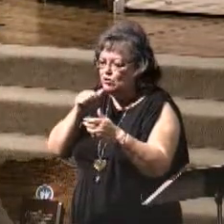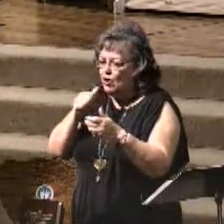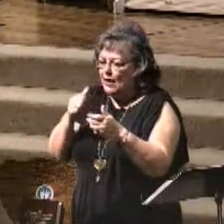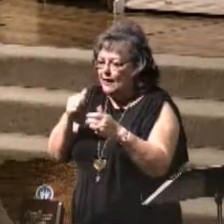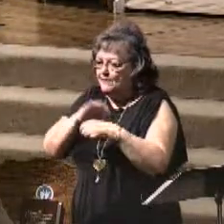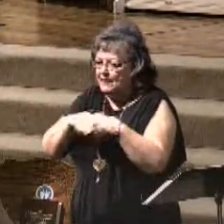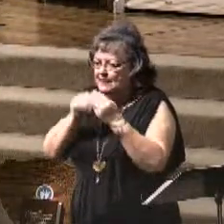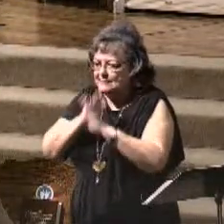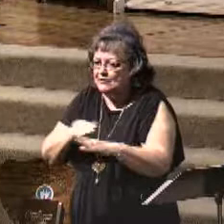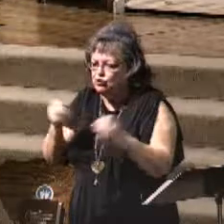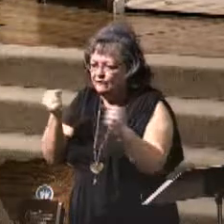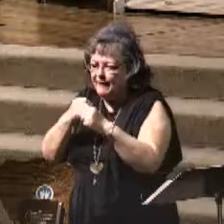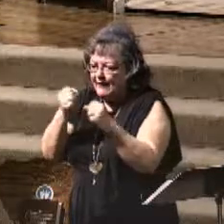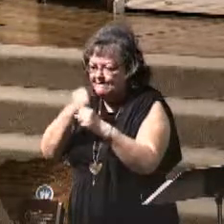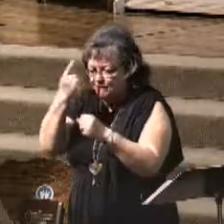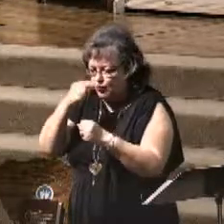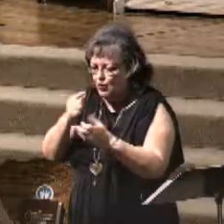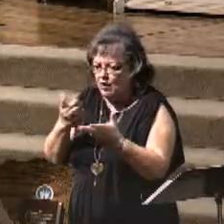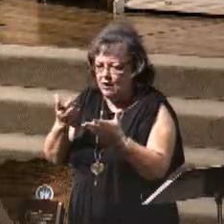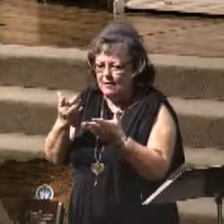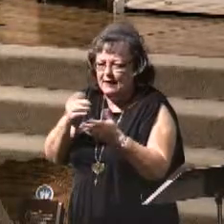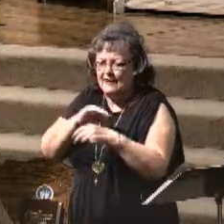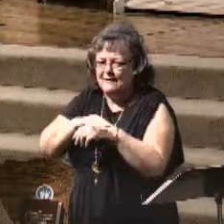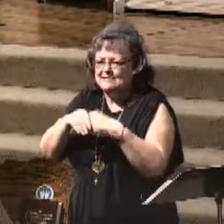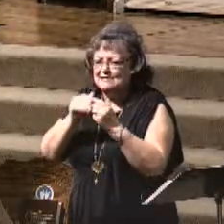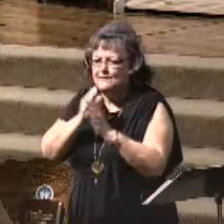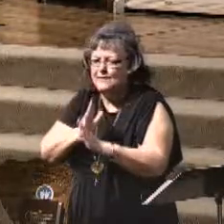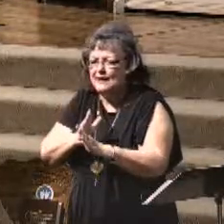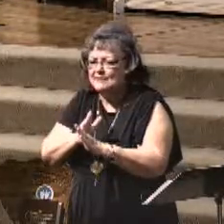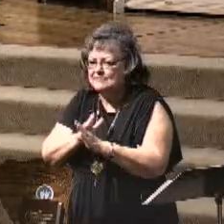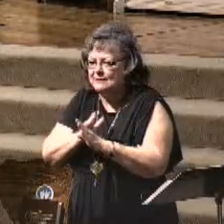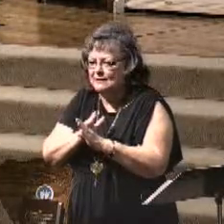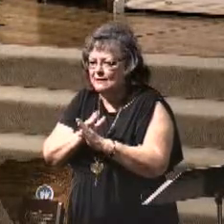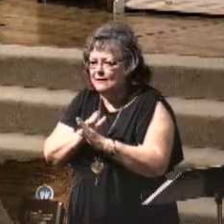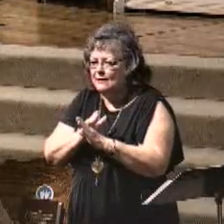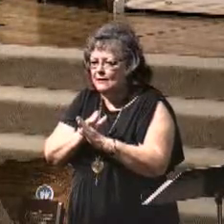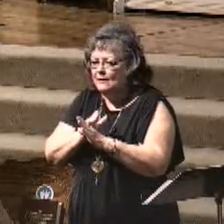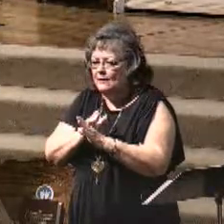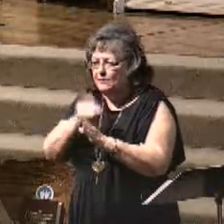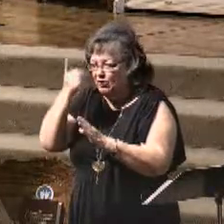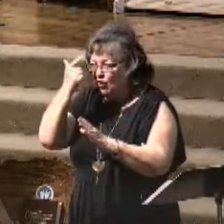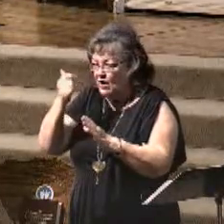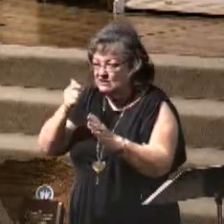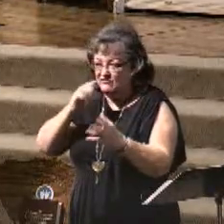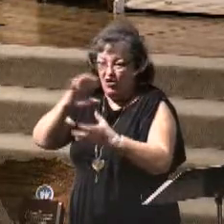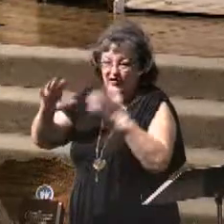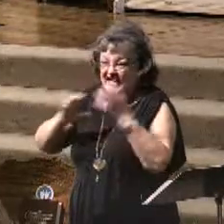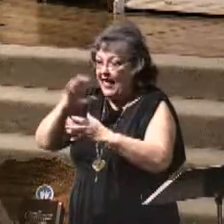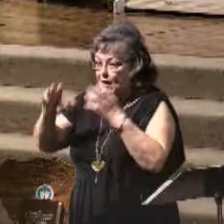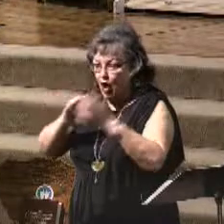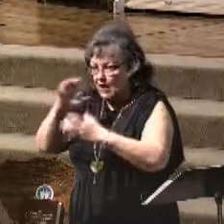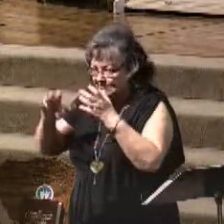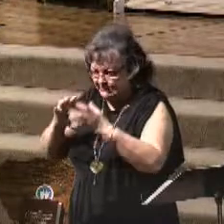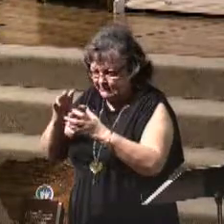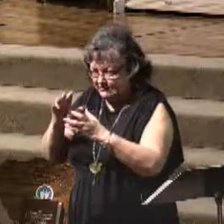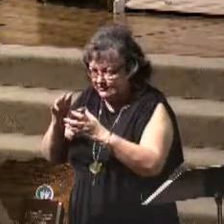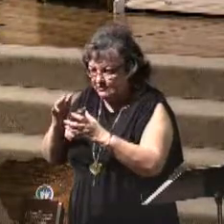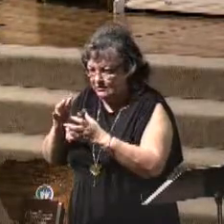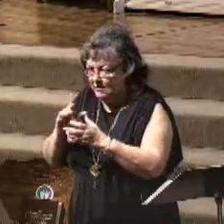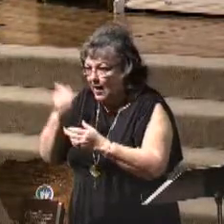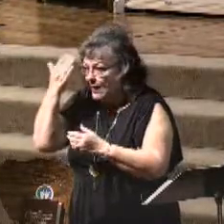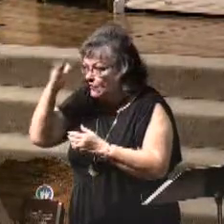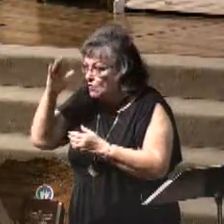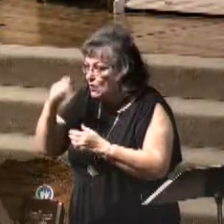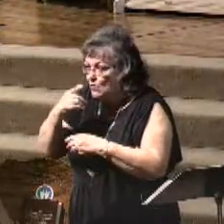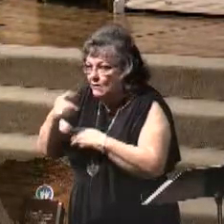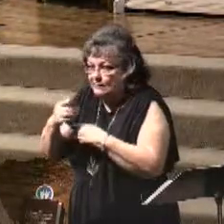is a peace that is brought because of chaos. I don't know the kind of chaos that's going to